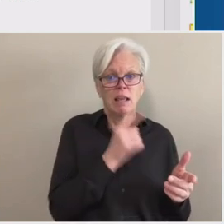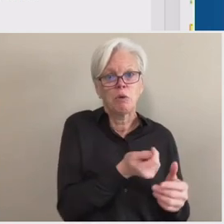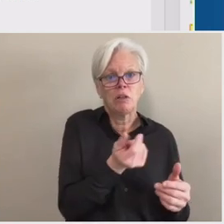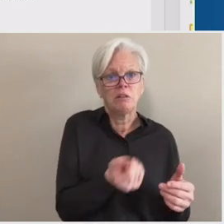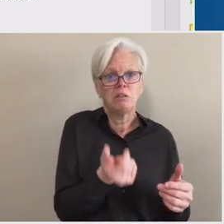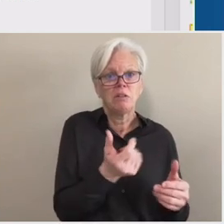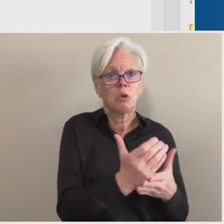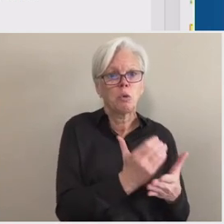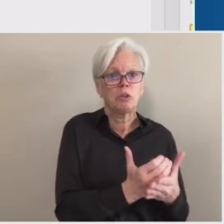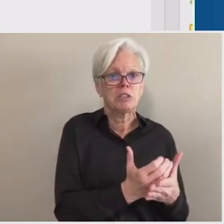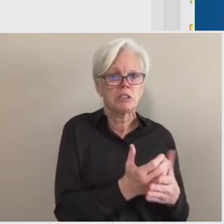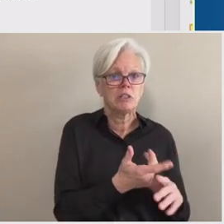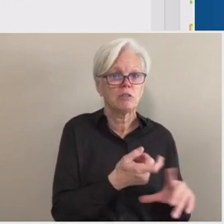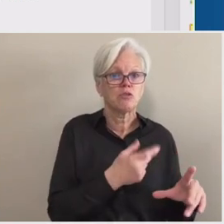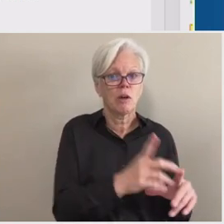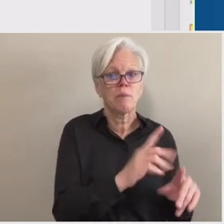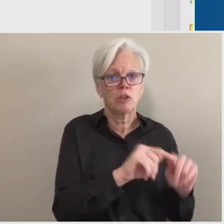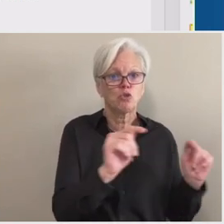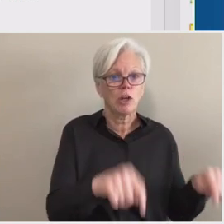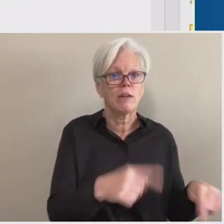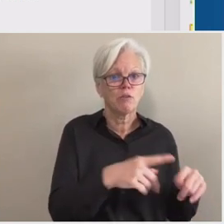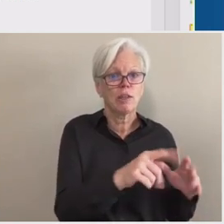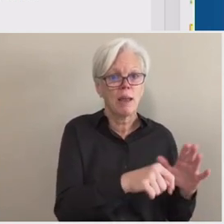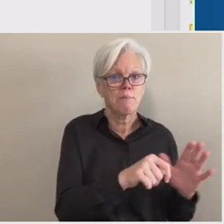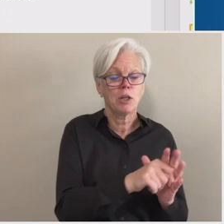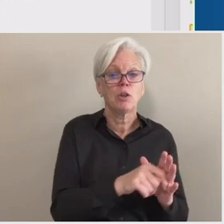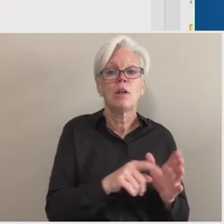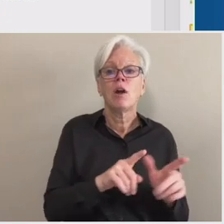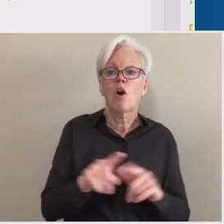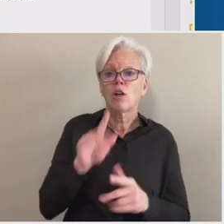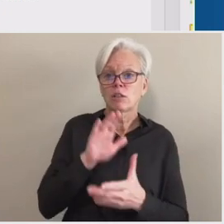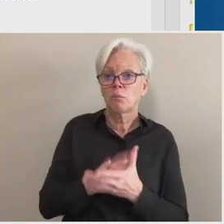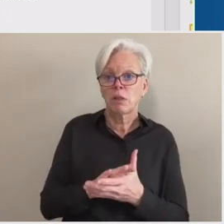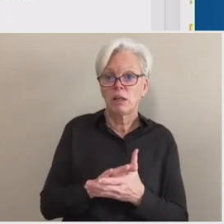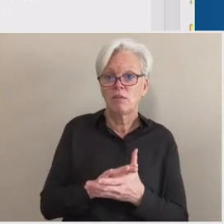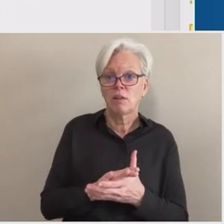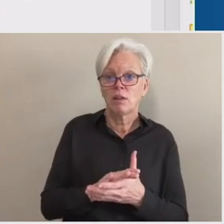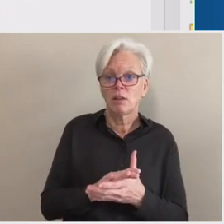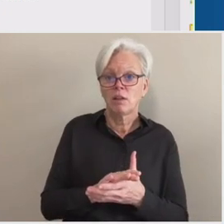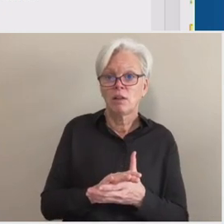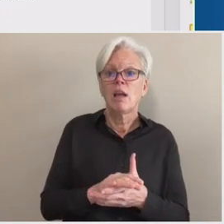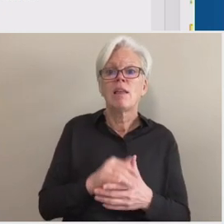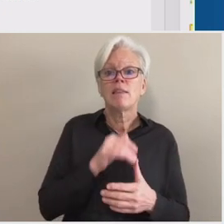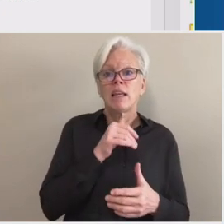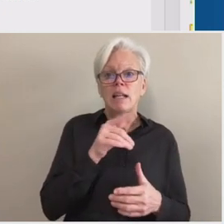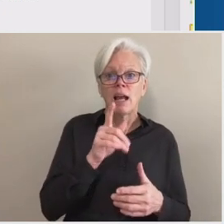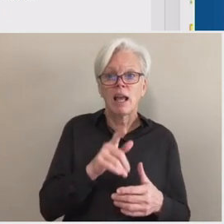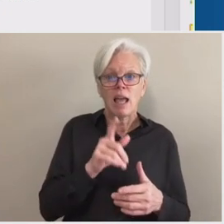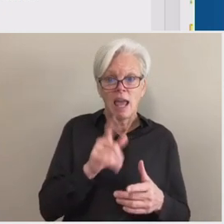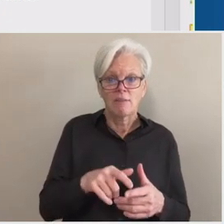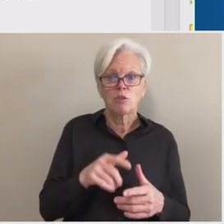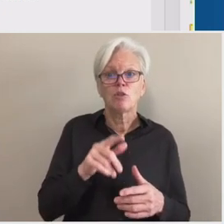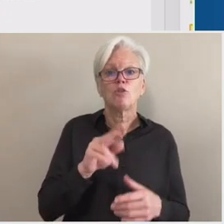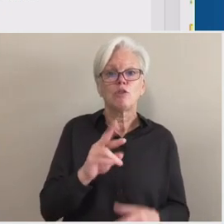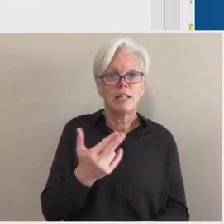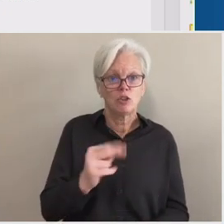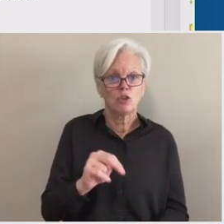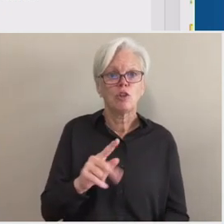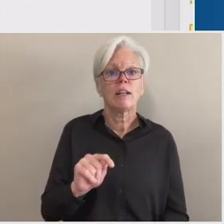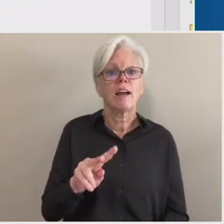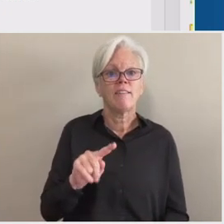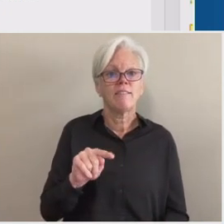for that period, they've also believed that they were not subject to the return of Title IV requirements. That was not accurate.